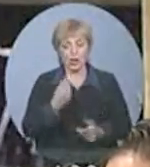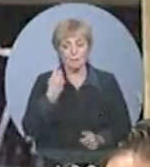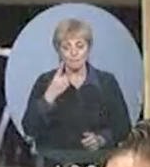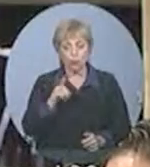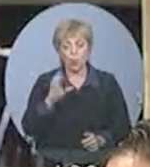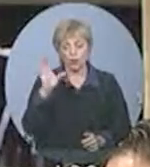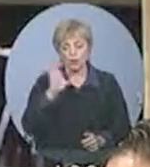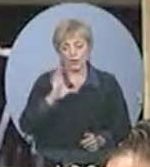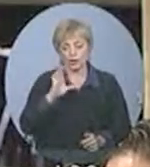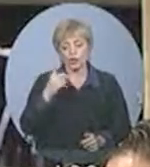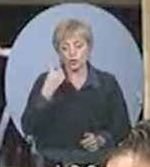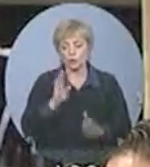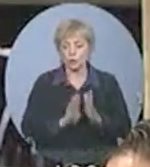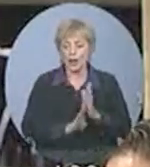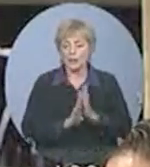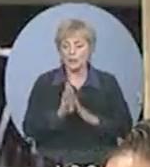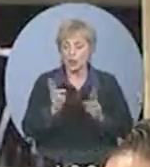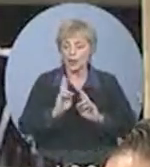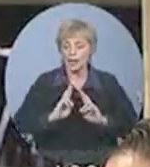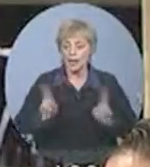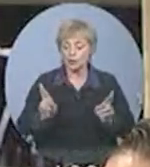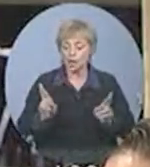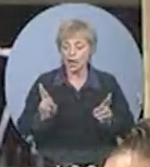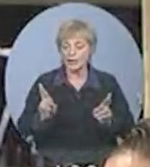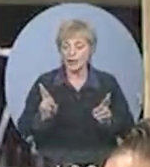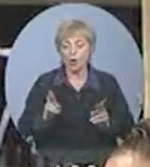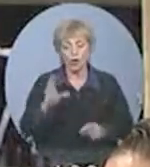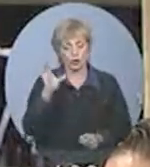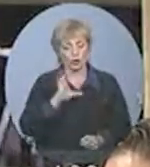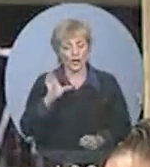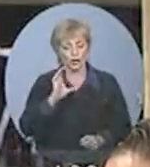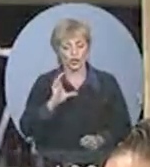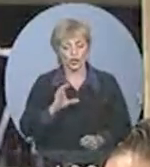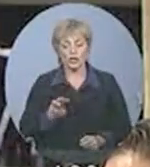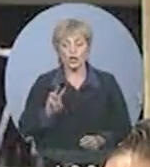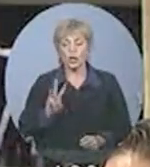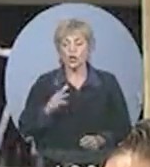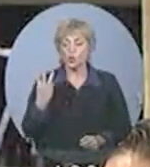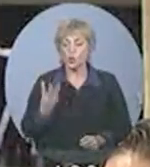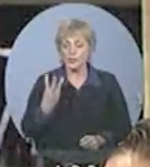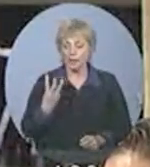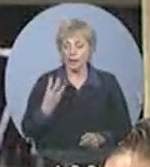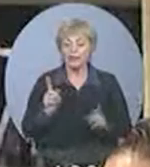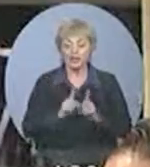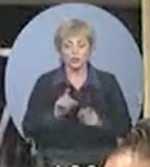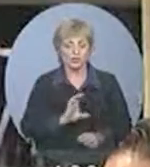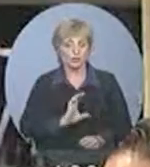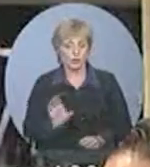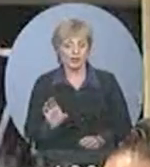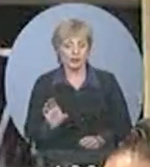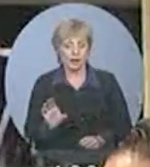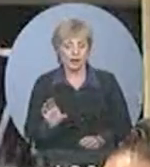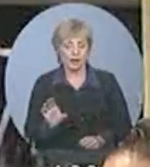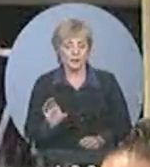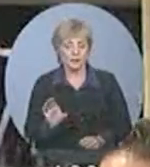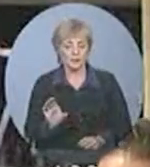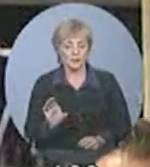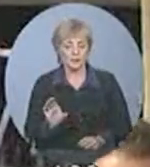world-renowned research capacity in AIDS, will support 12 capacities, and in fact, we'll keep sight...